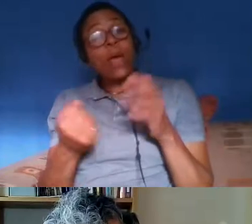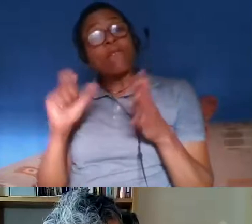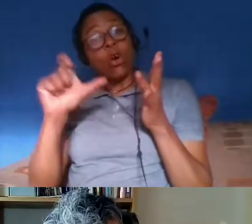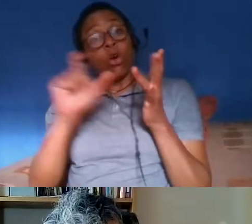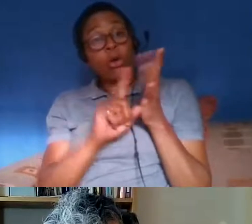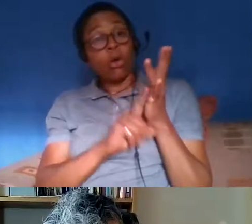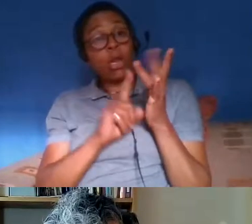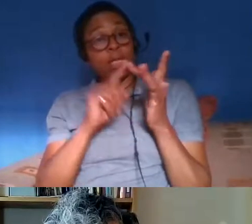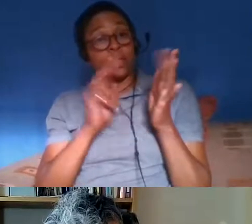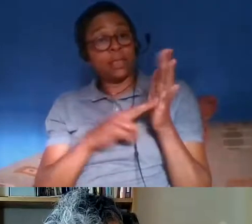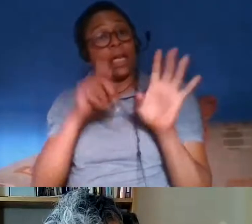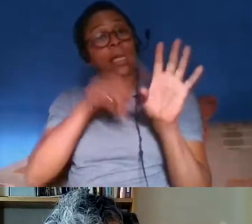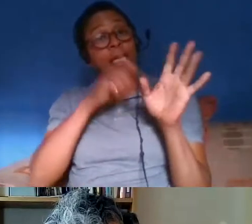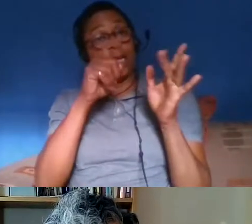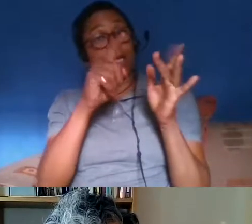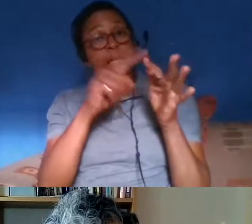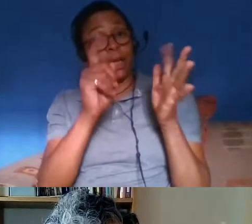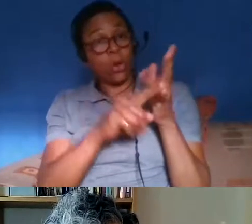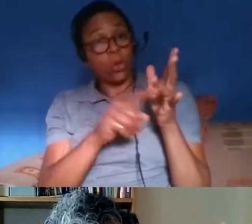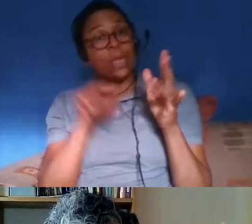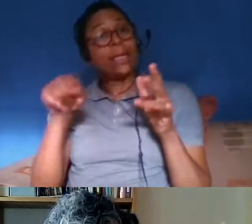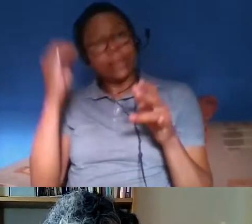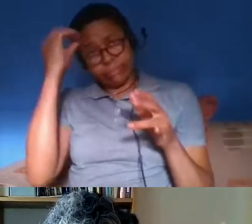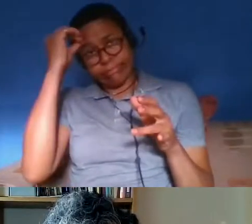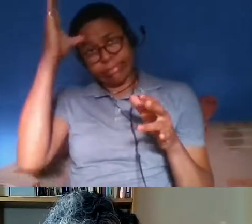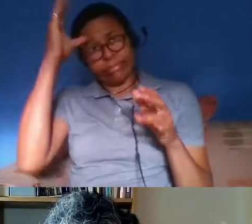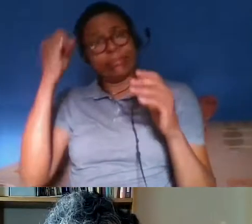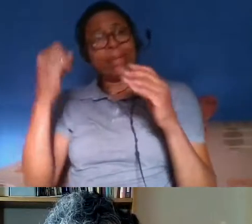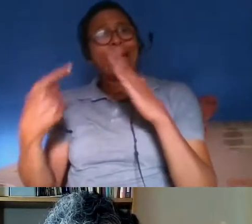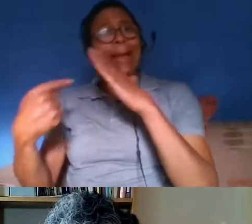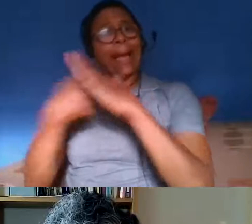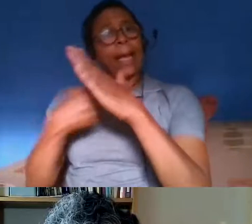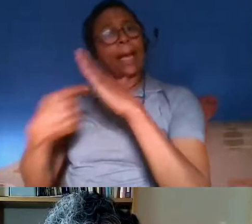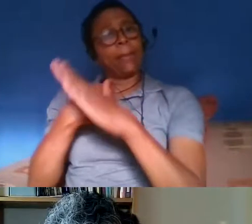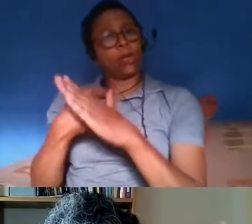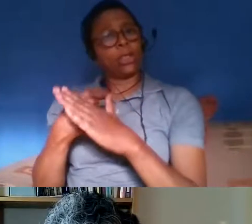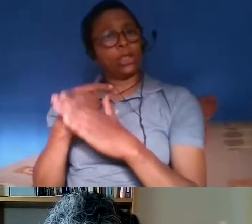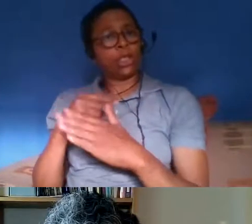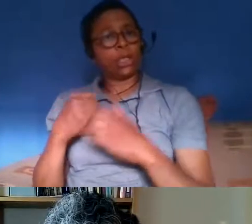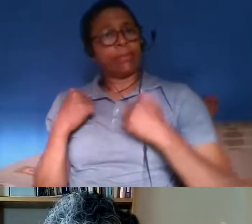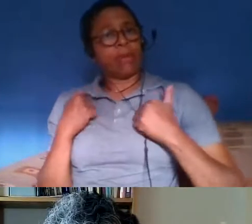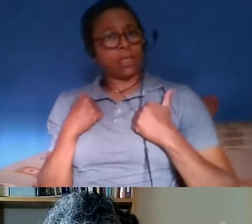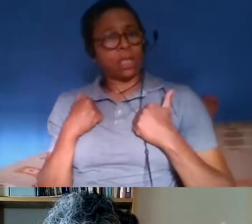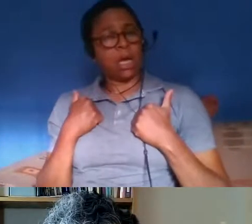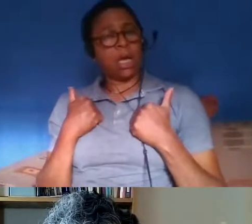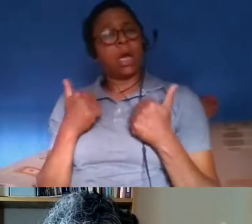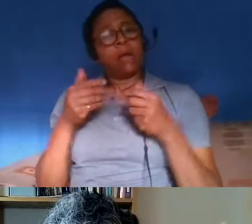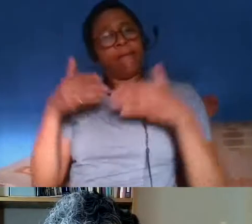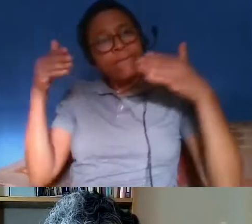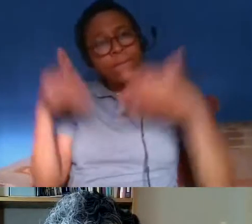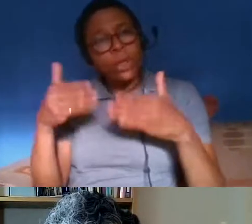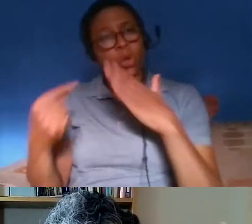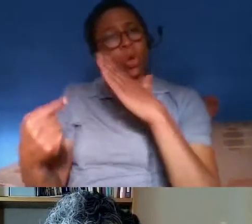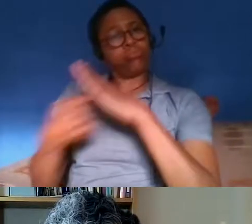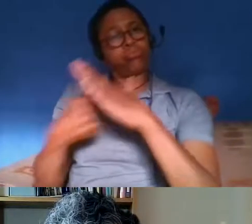hello uh colin is a specialist immigration barrister at garden court chambers in london and founder and editor of the free movement immigration